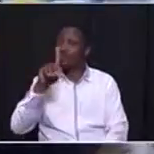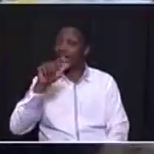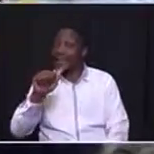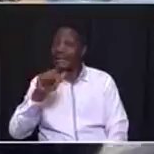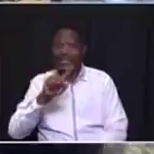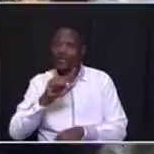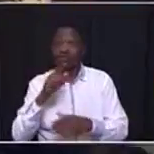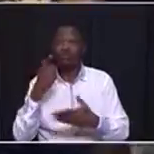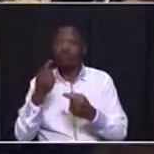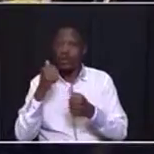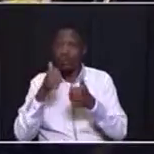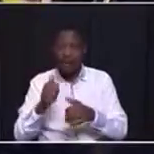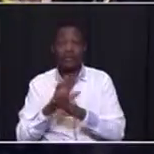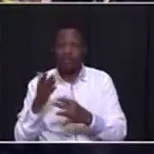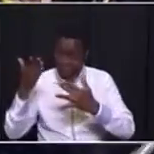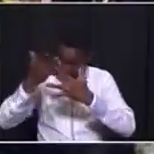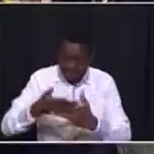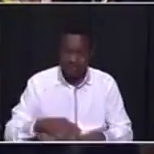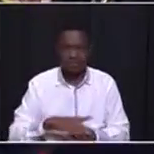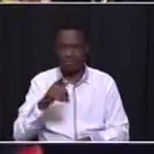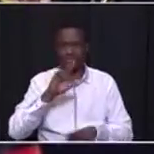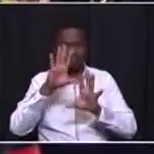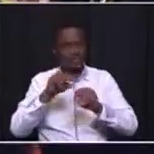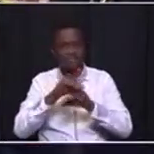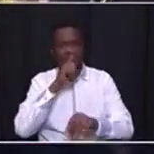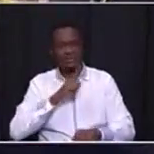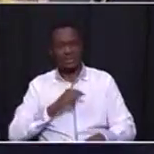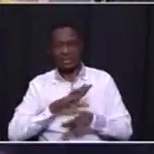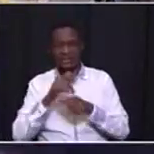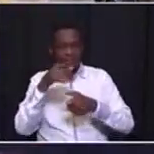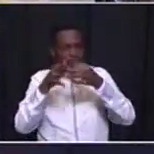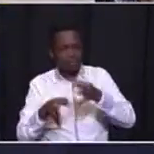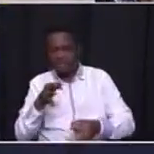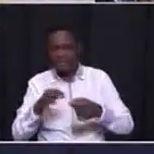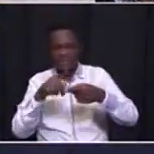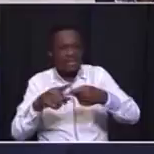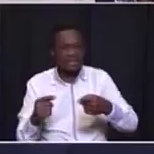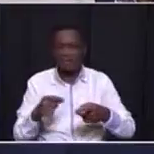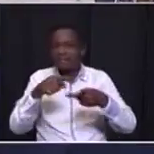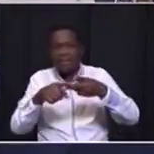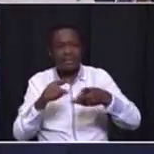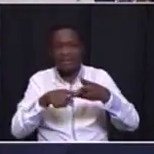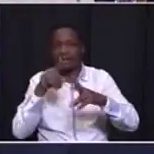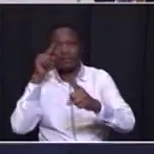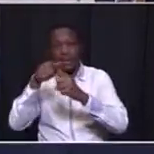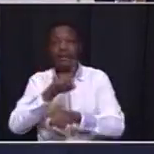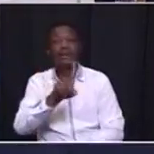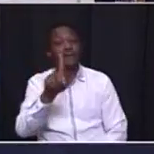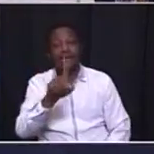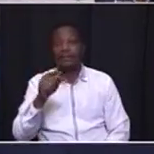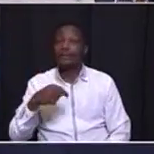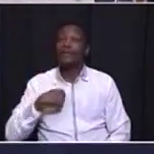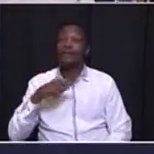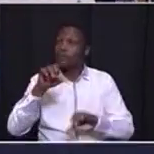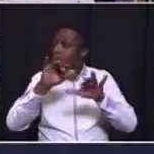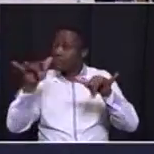is not doing work we intervene stop telling us about politics this politics that being targeted the people are